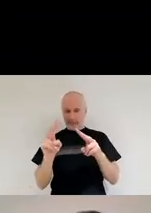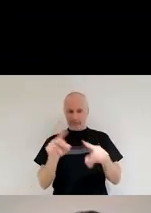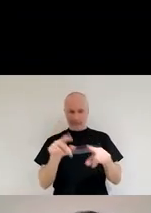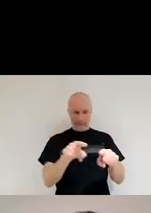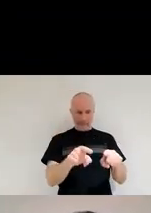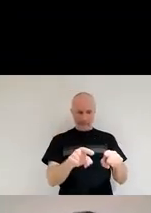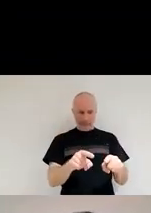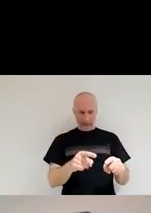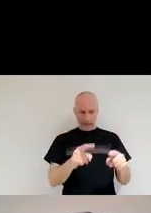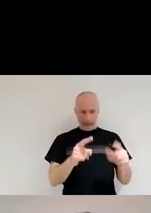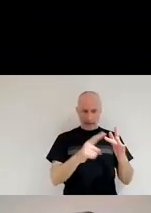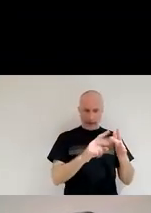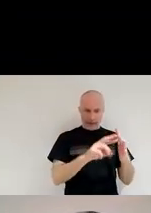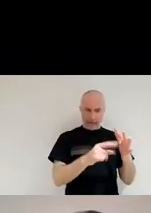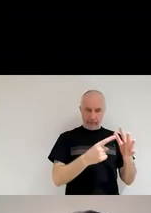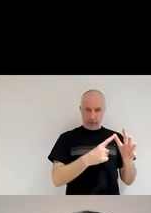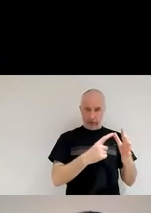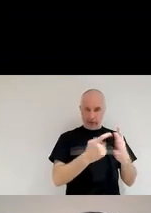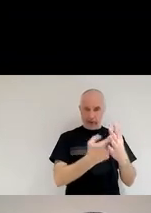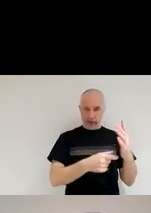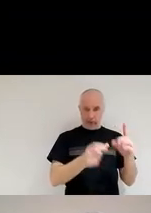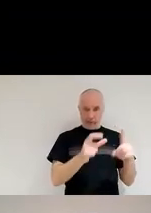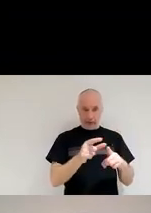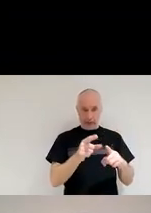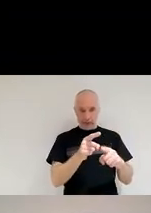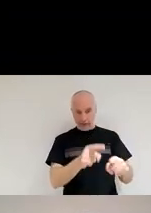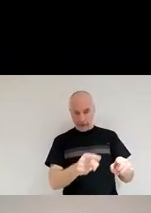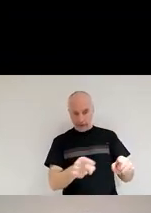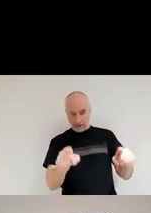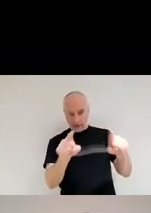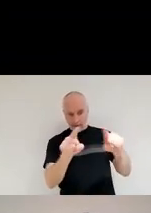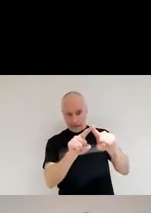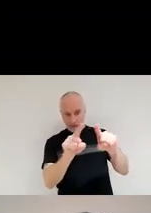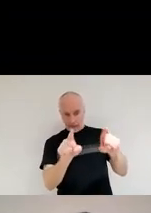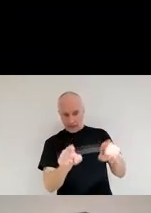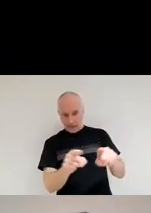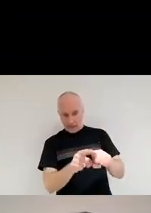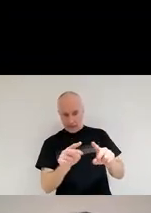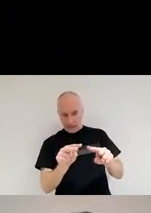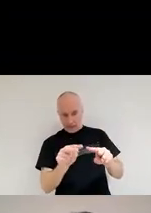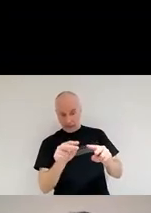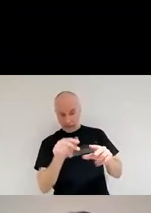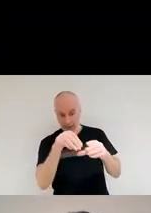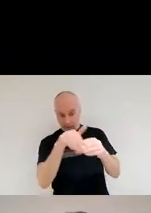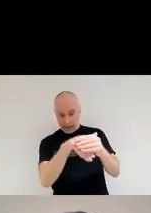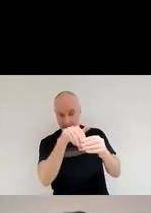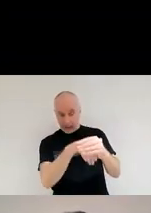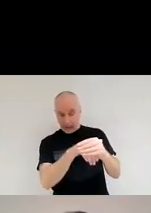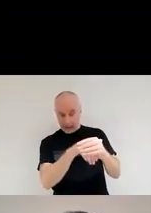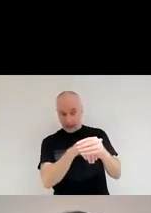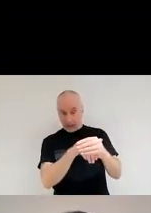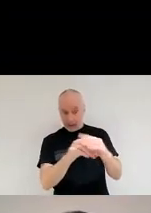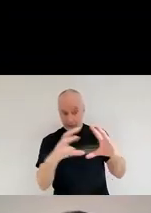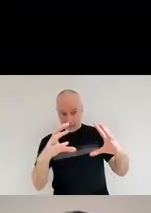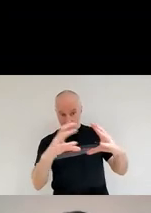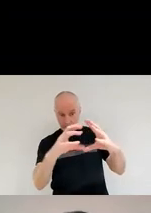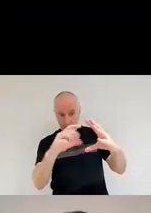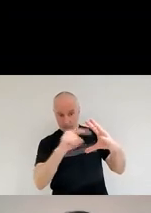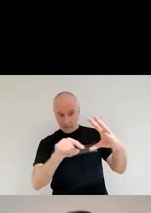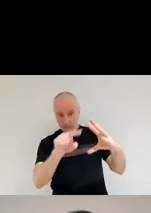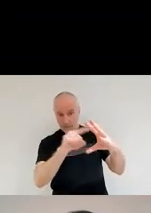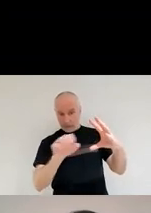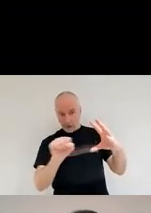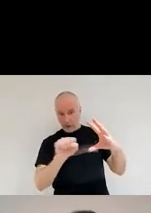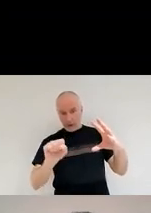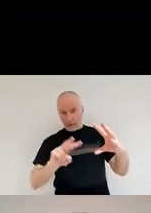at the infrared, all the dust that we are seeing is still inside of this region where the reverse shock